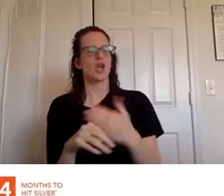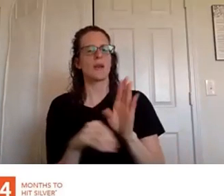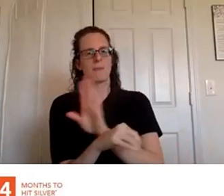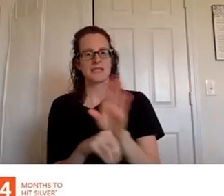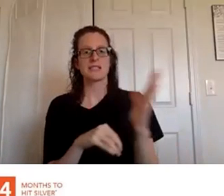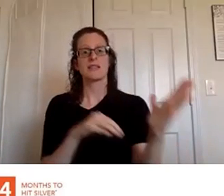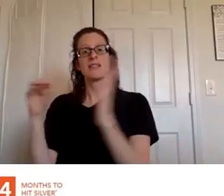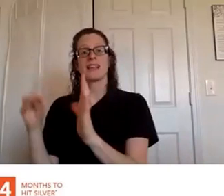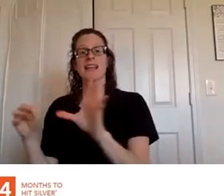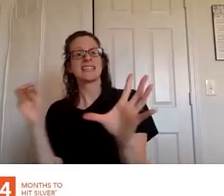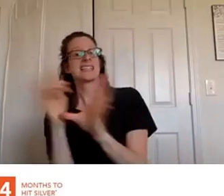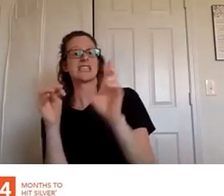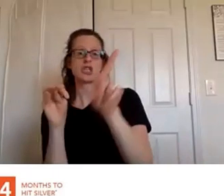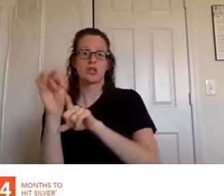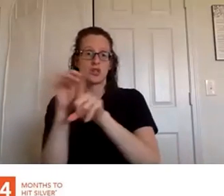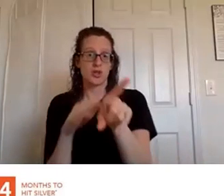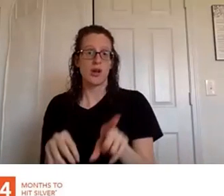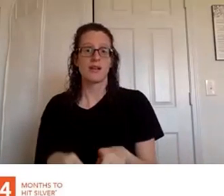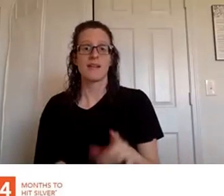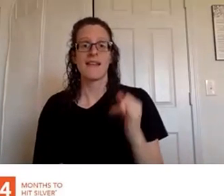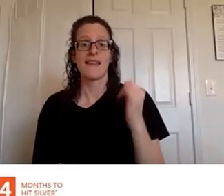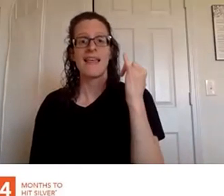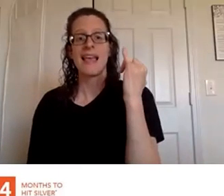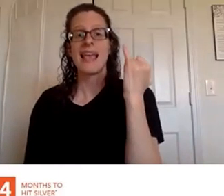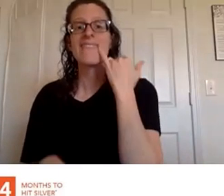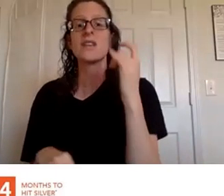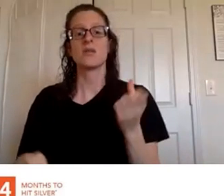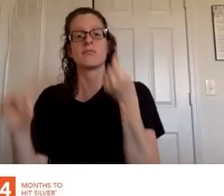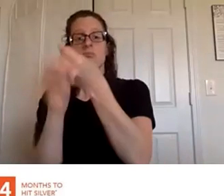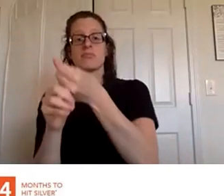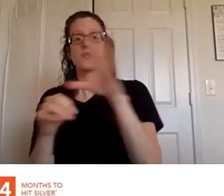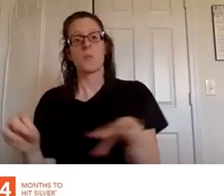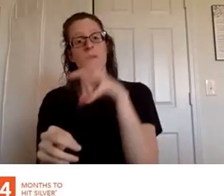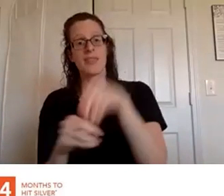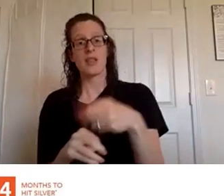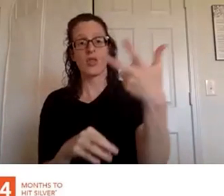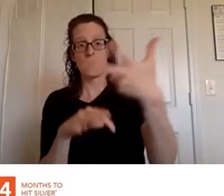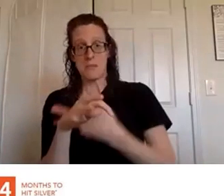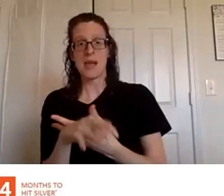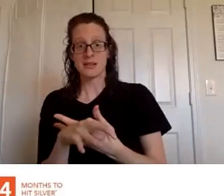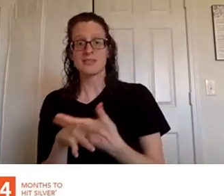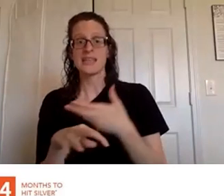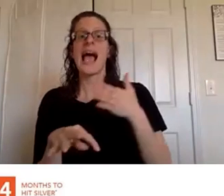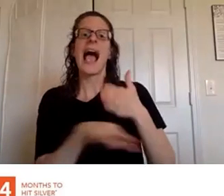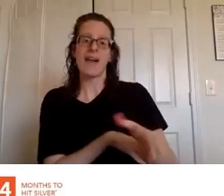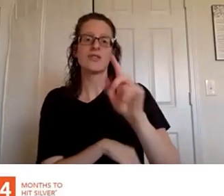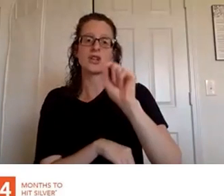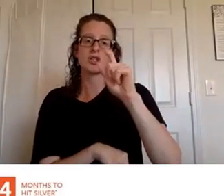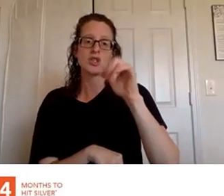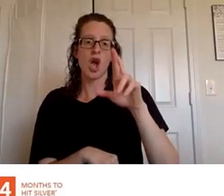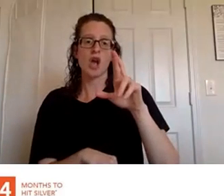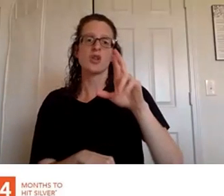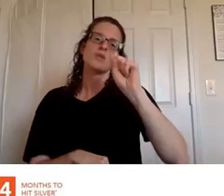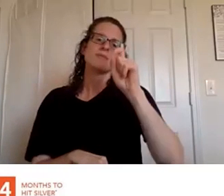if you hit senior star with the requirements within three months after you hit star so when you hit that